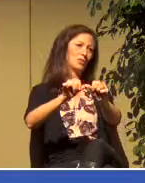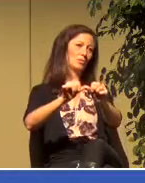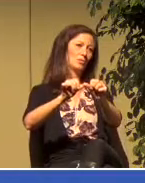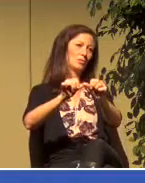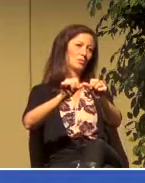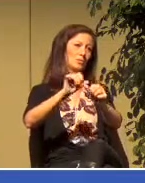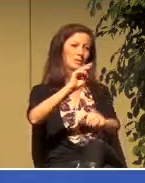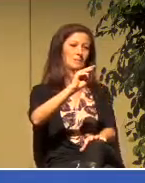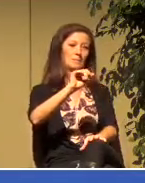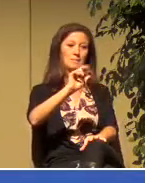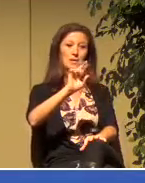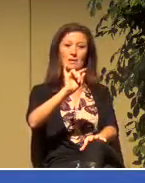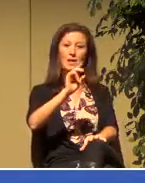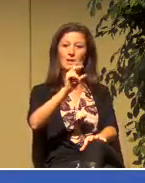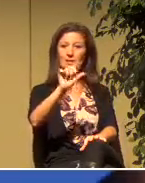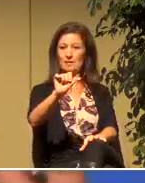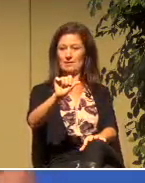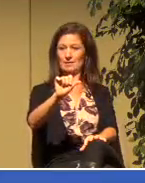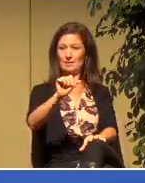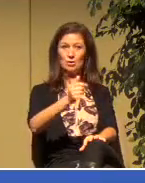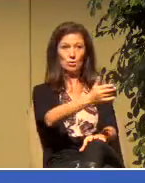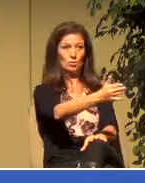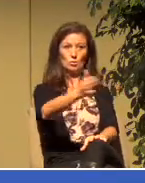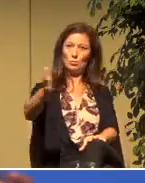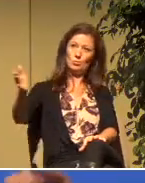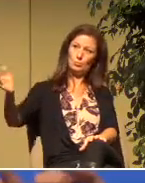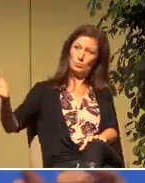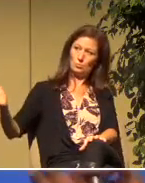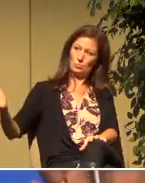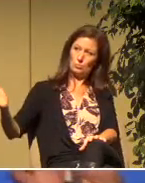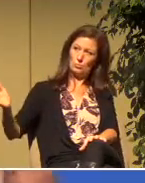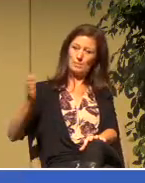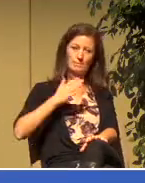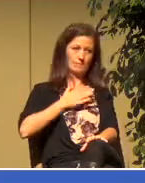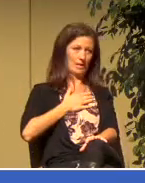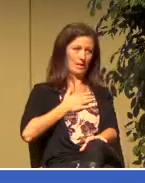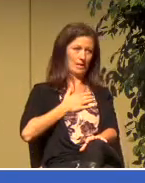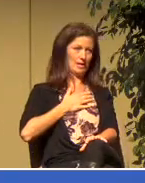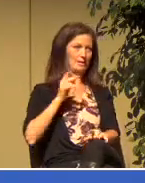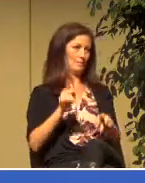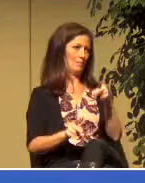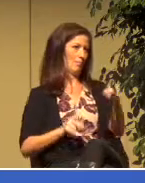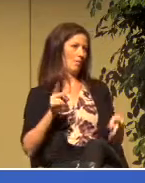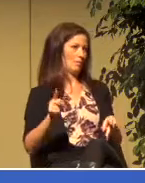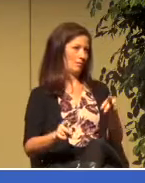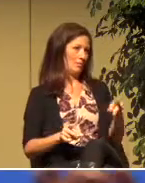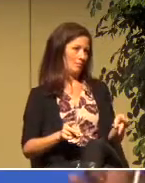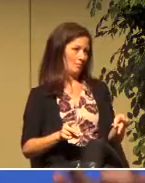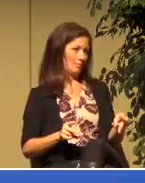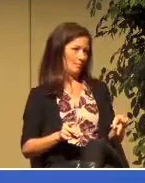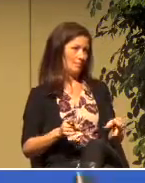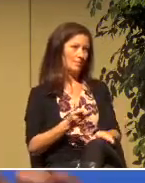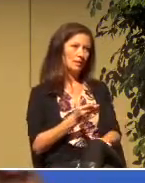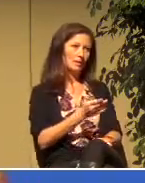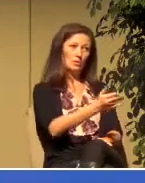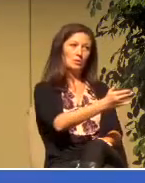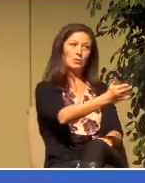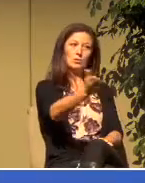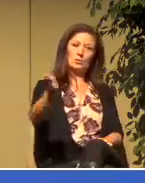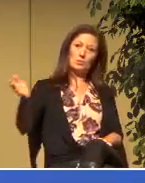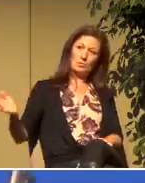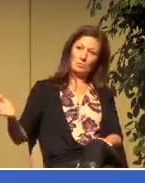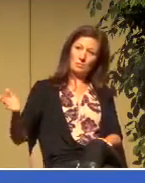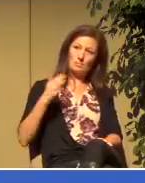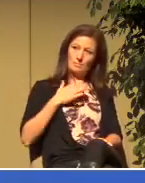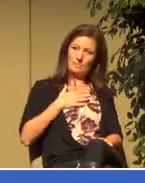Maranatha you are my people you are the